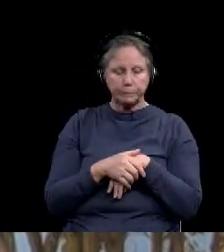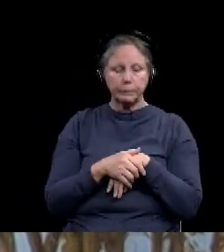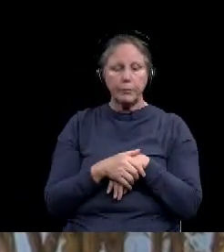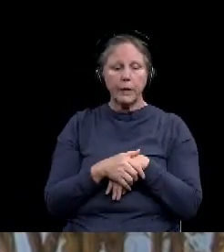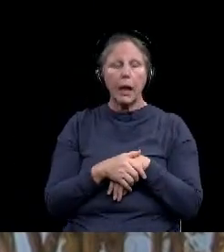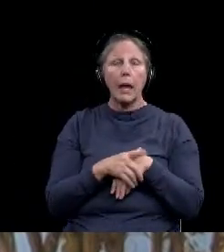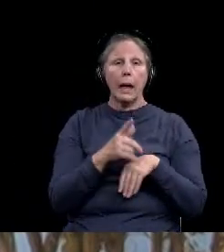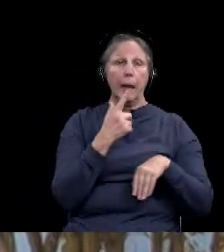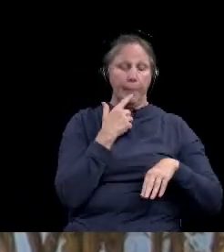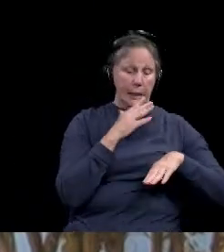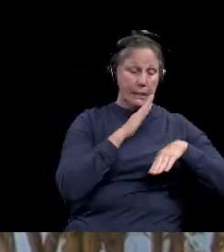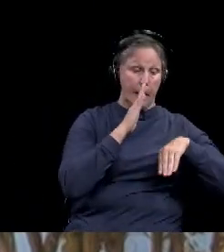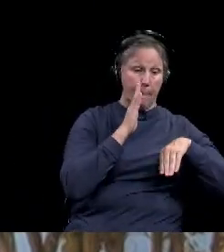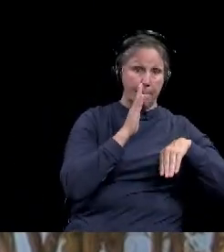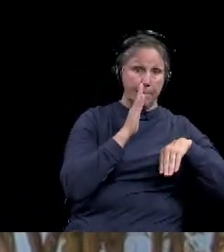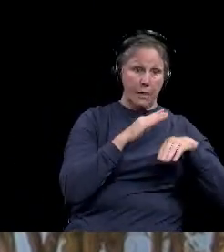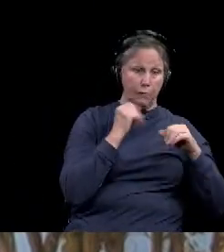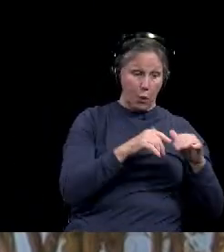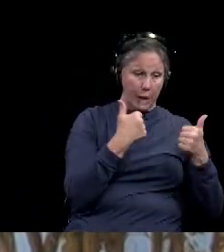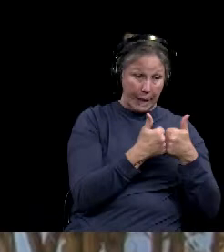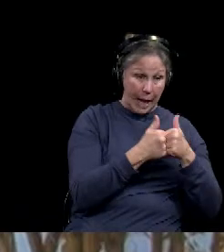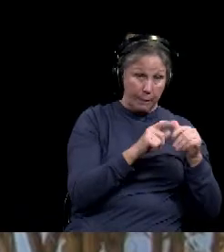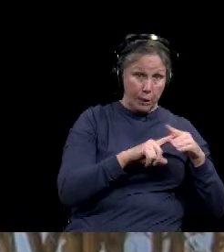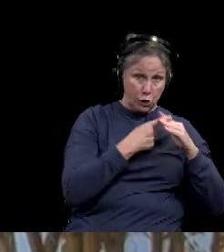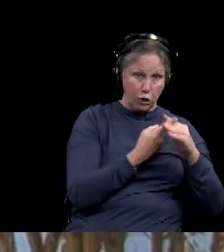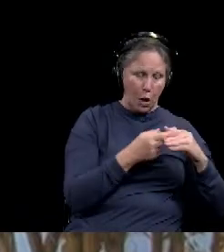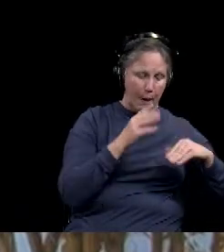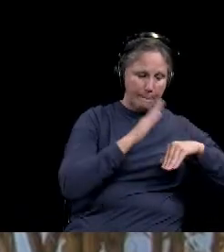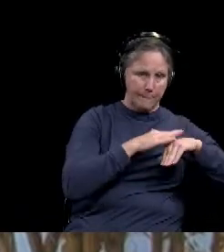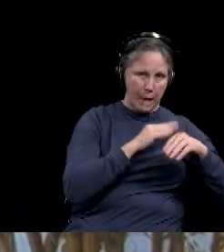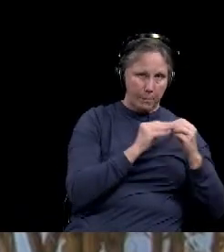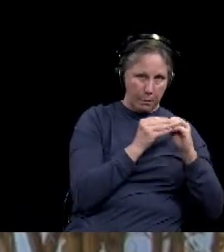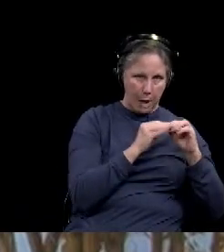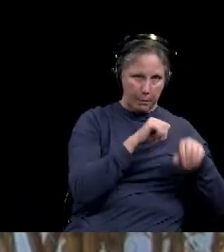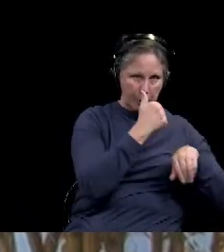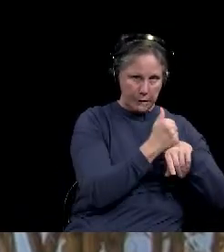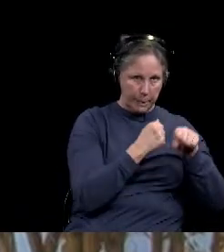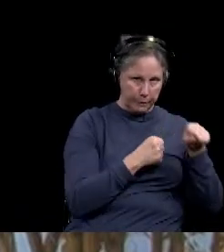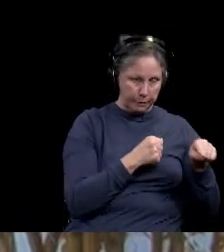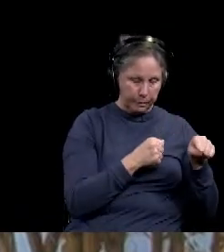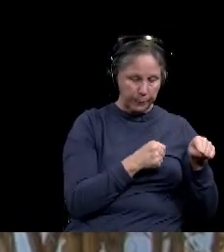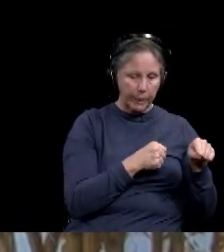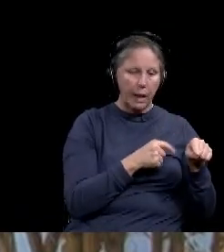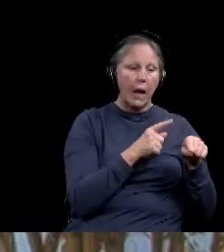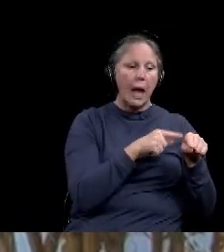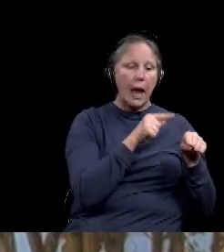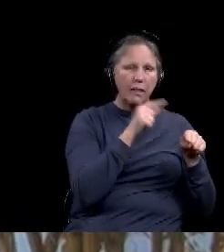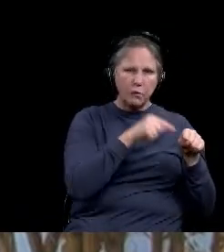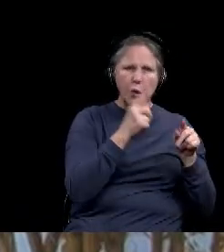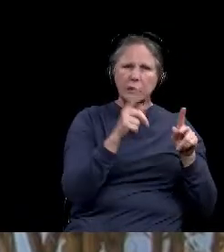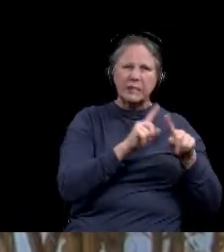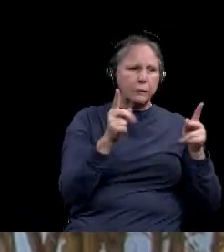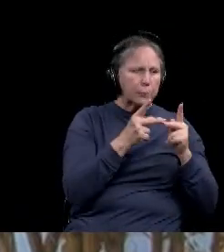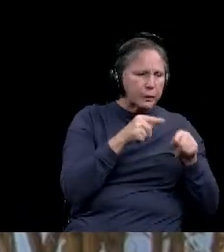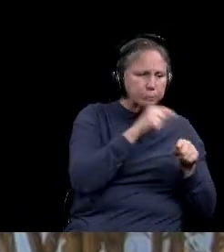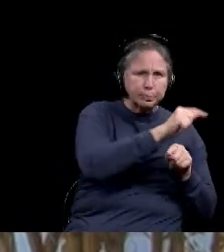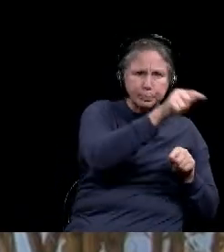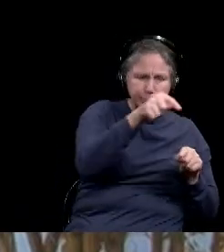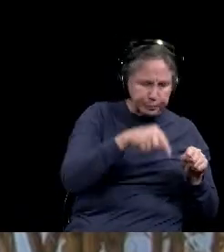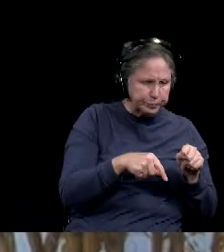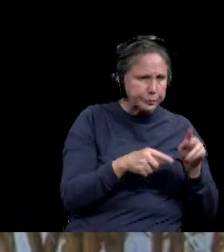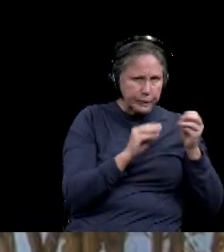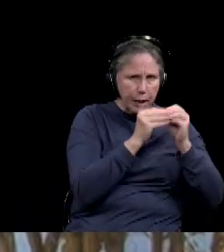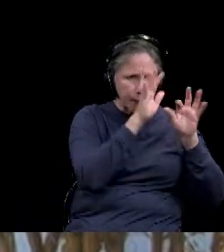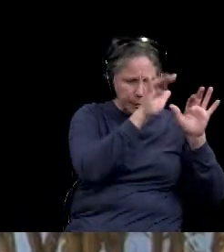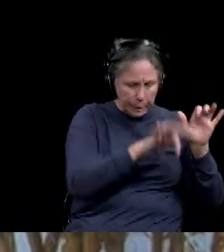that have to be available for each game, both total players and players in certain positions. And, uh, it has